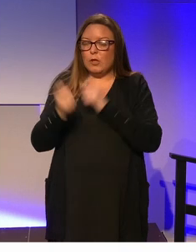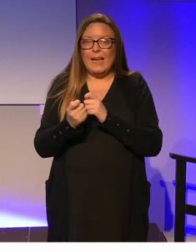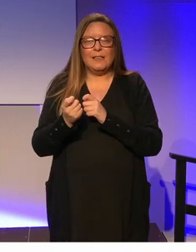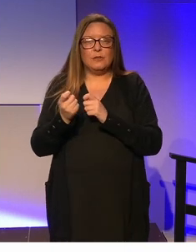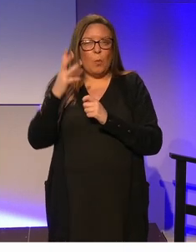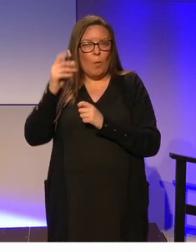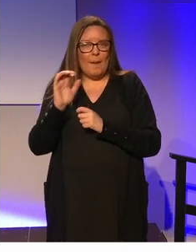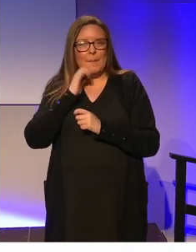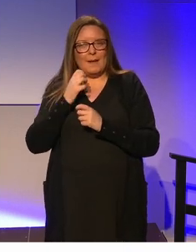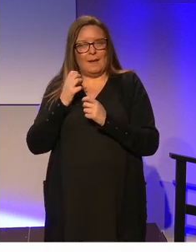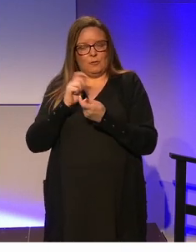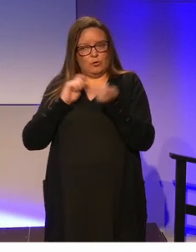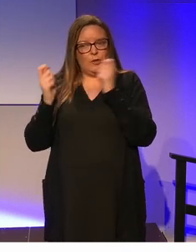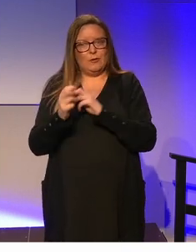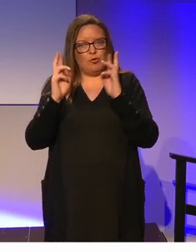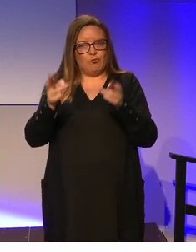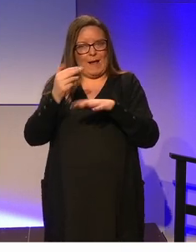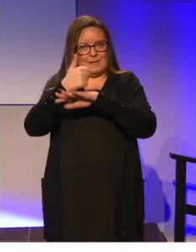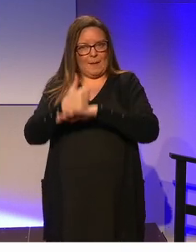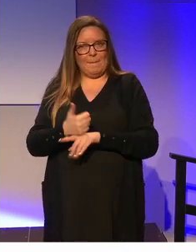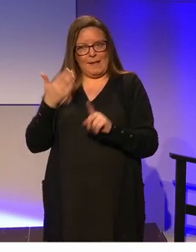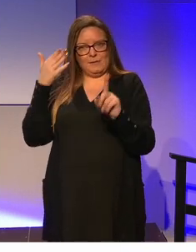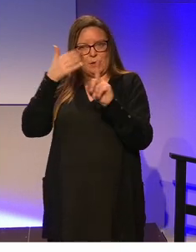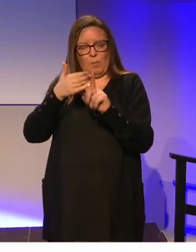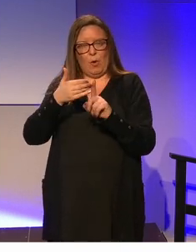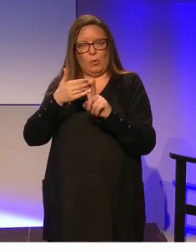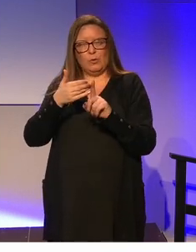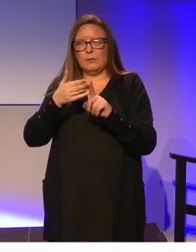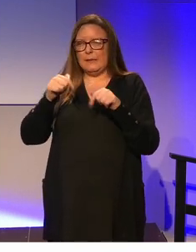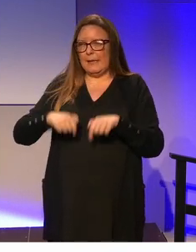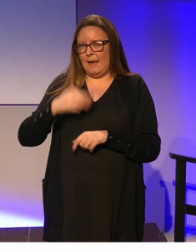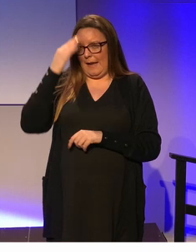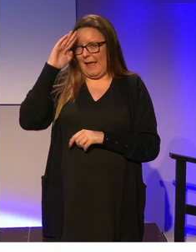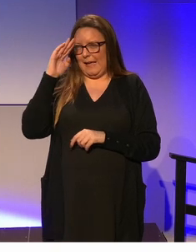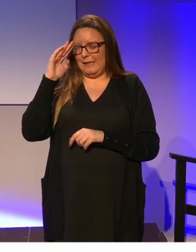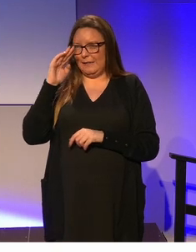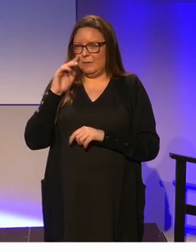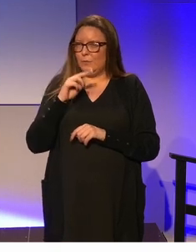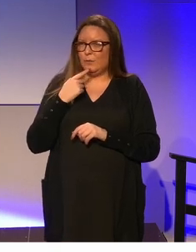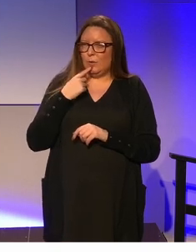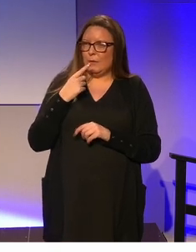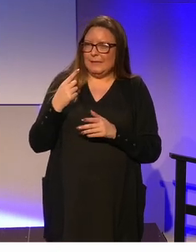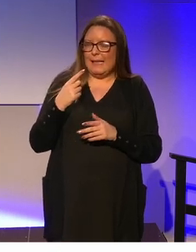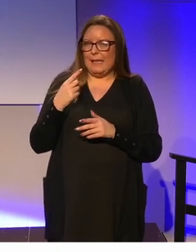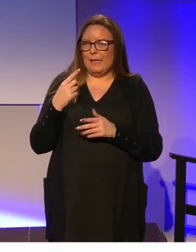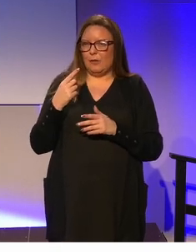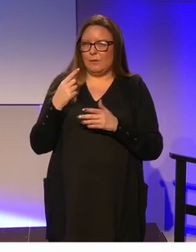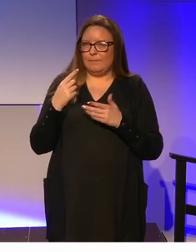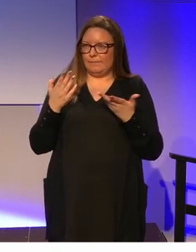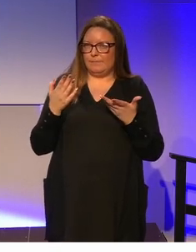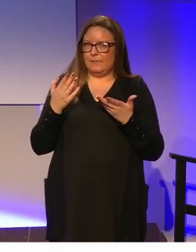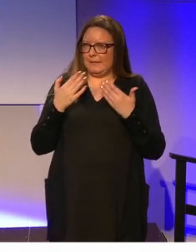and I think often in our you know in our in Ireland we don't take enough credit for our commitment